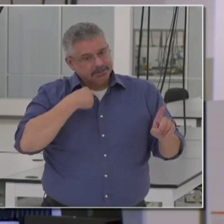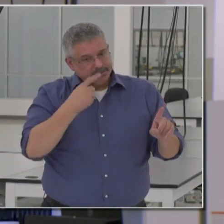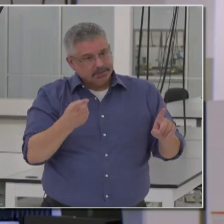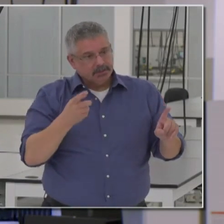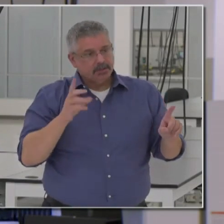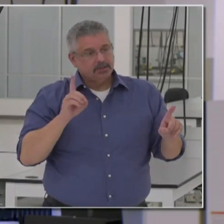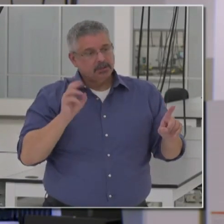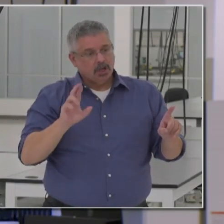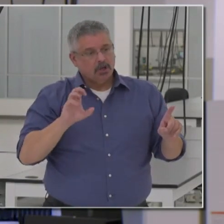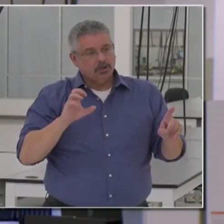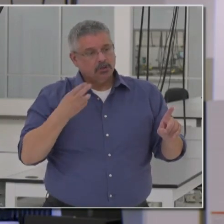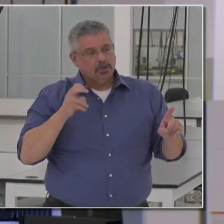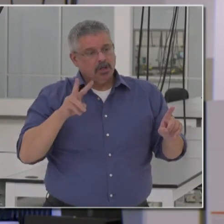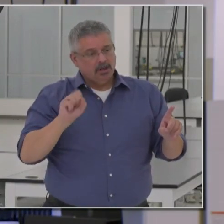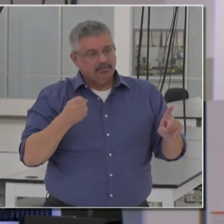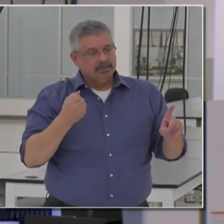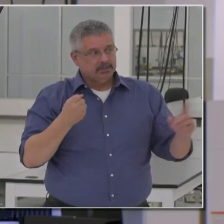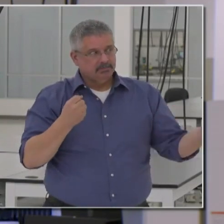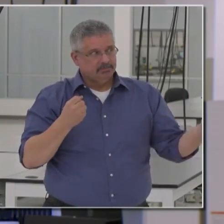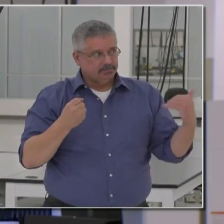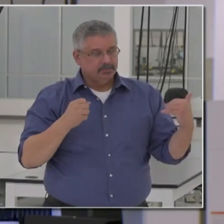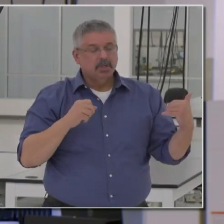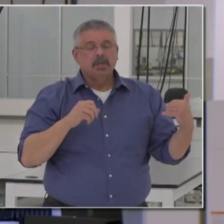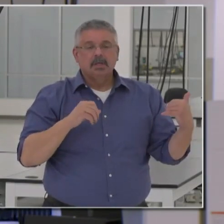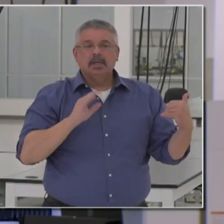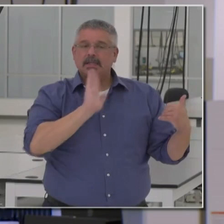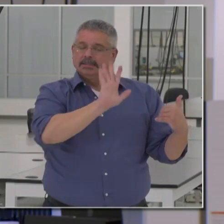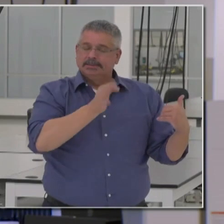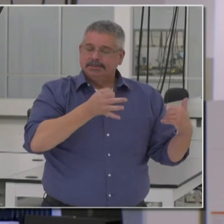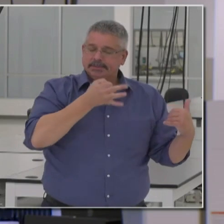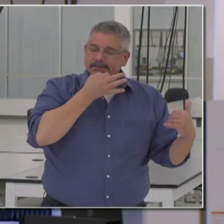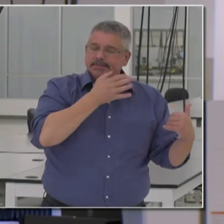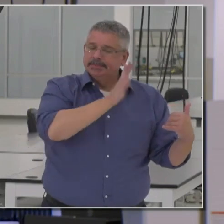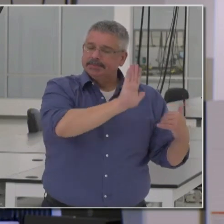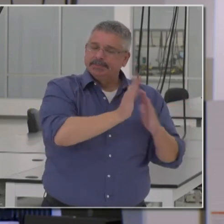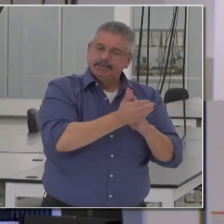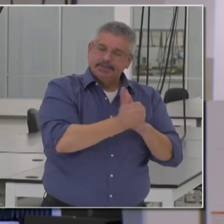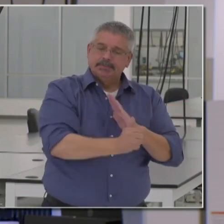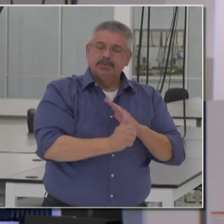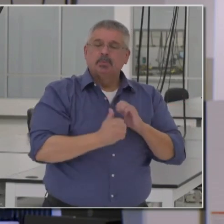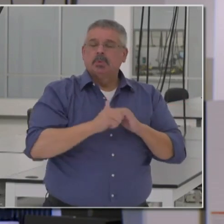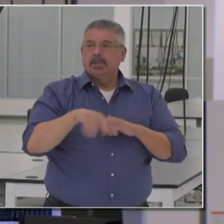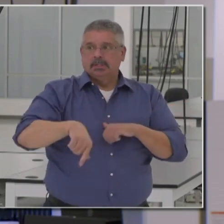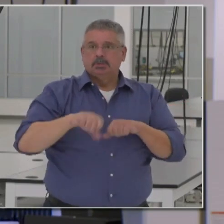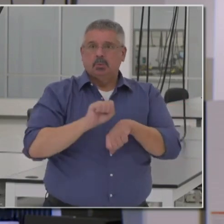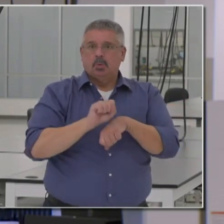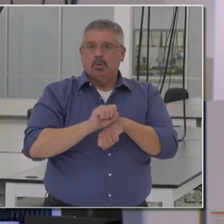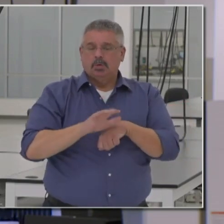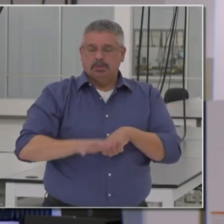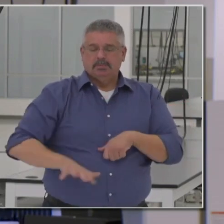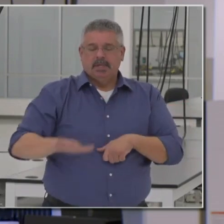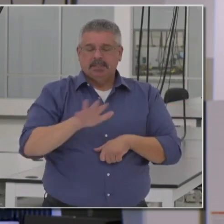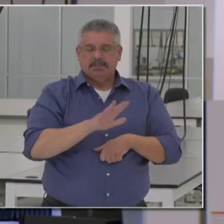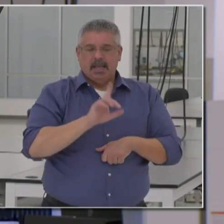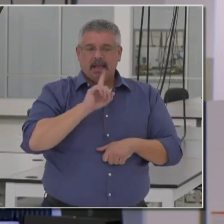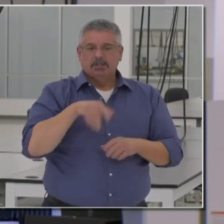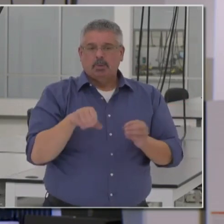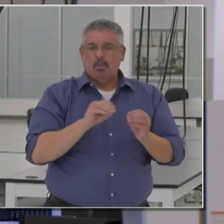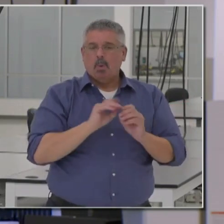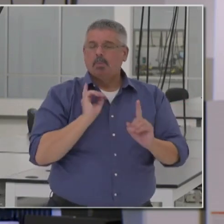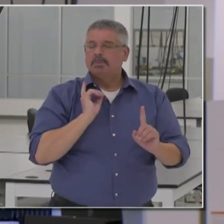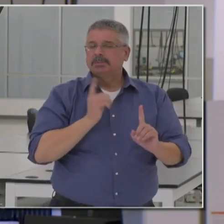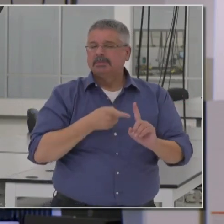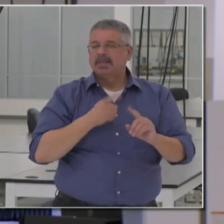Dr. Chavez back up because of his expertise in the task force work in this space and he can answer more